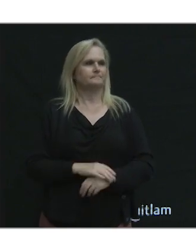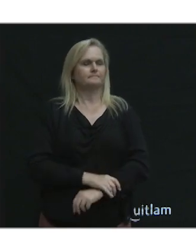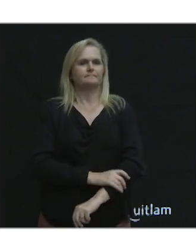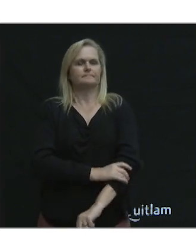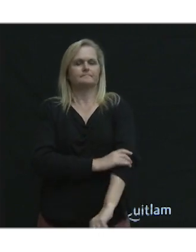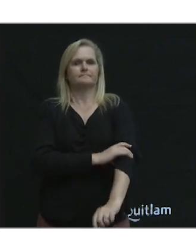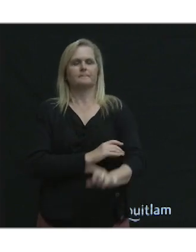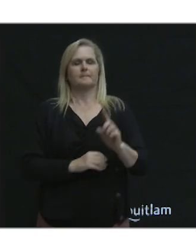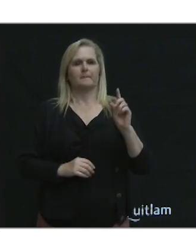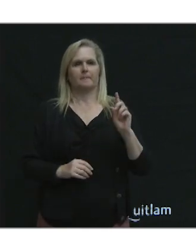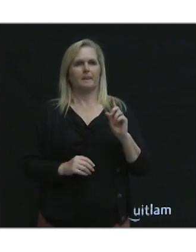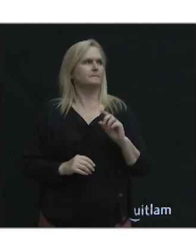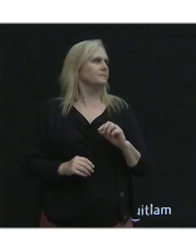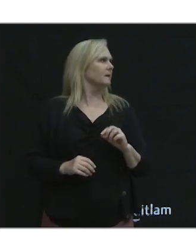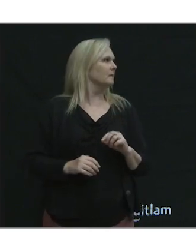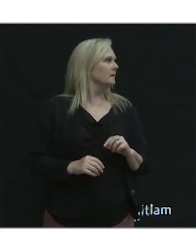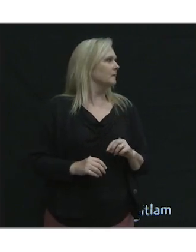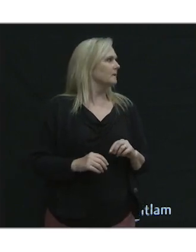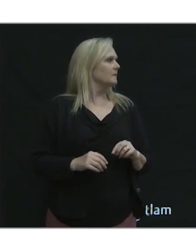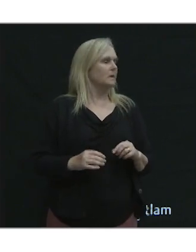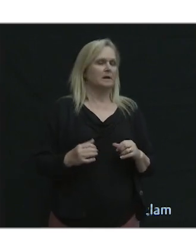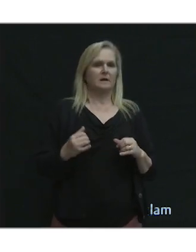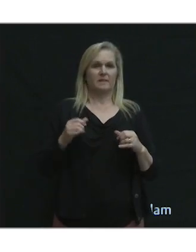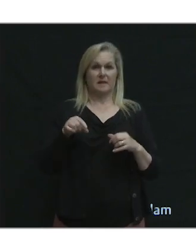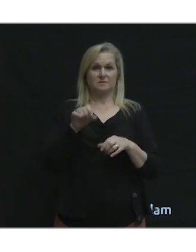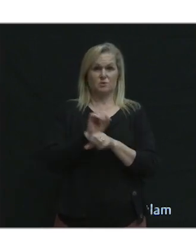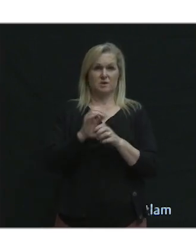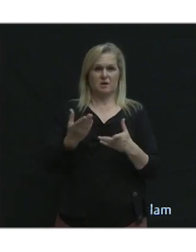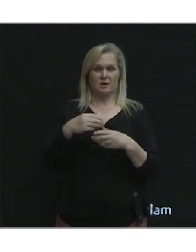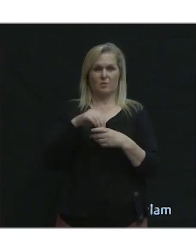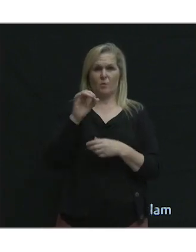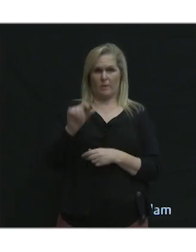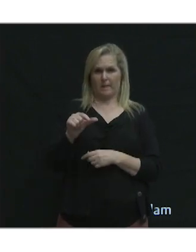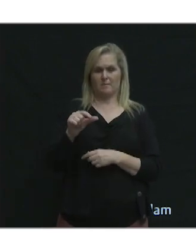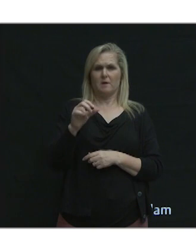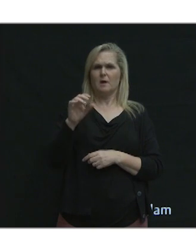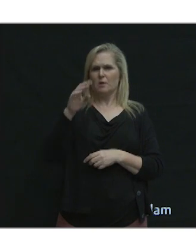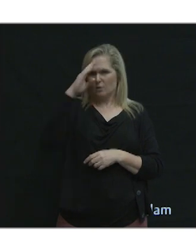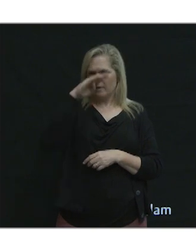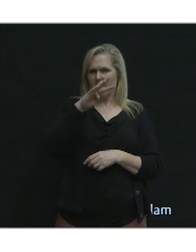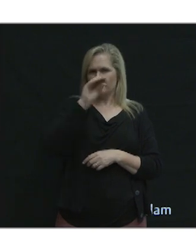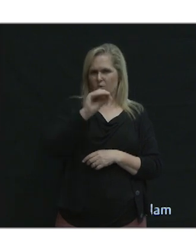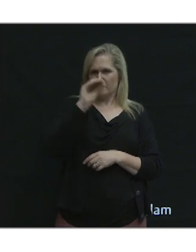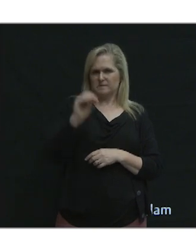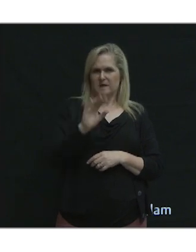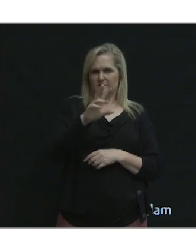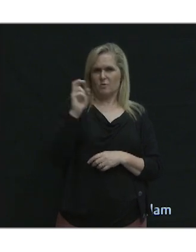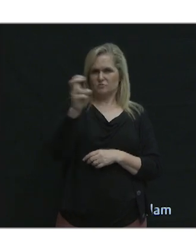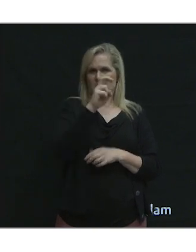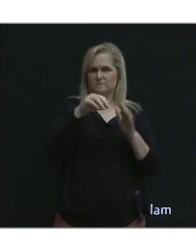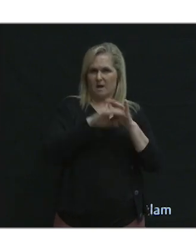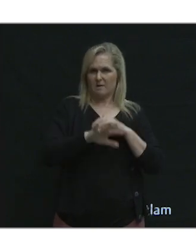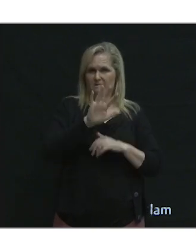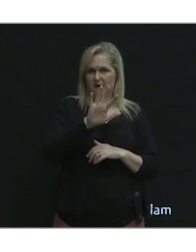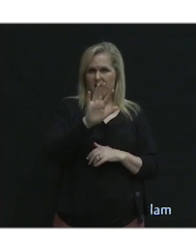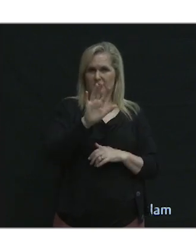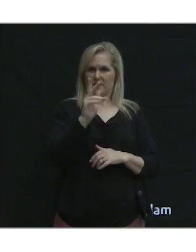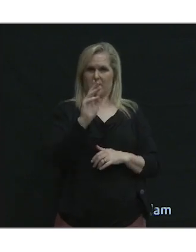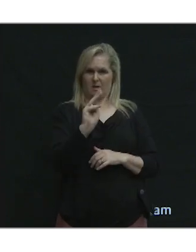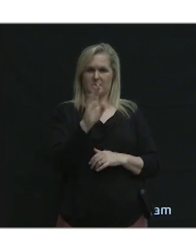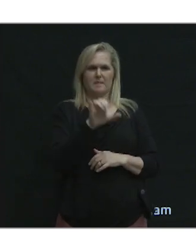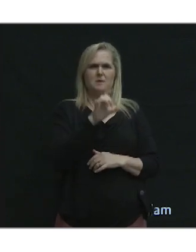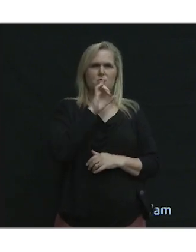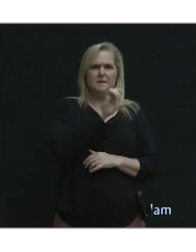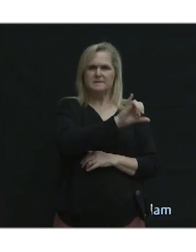Now, does it work in Coquitlam? Well, I've learned that 40% of trips are less than five kilometers. Actually, this is very